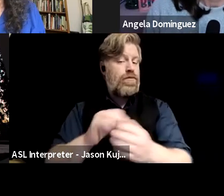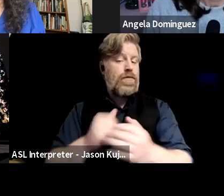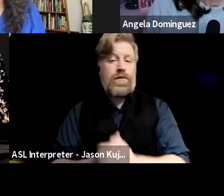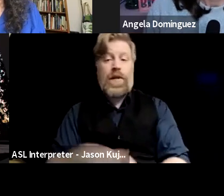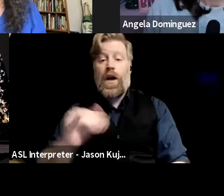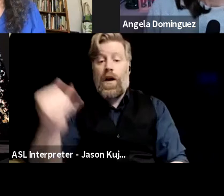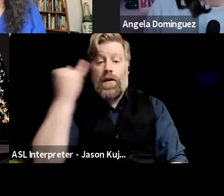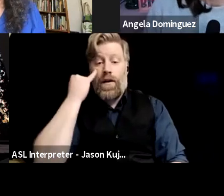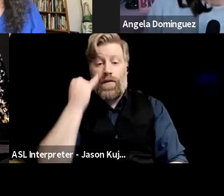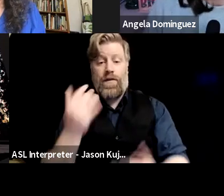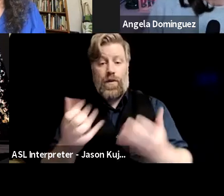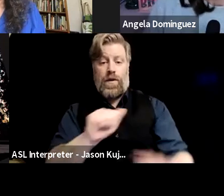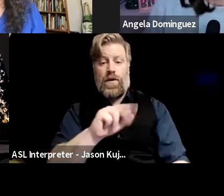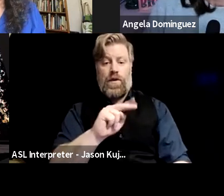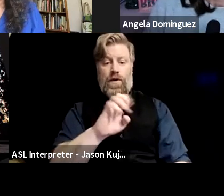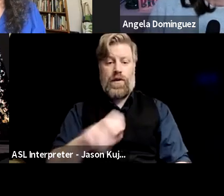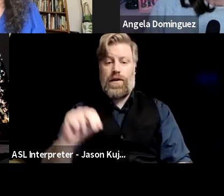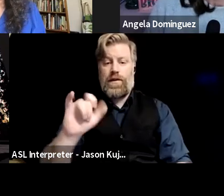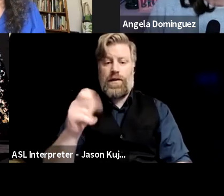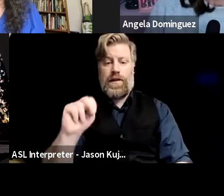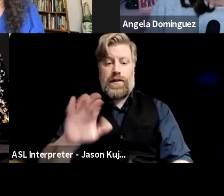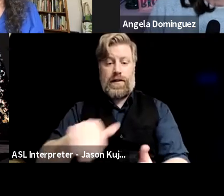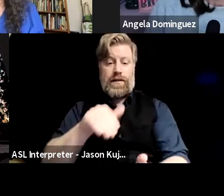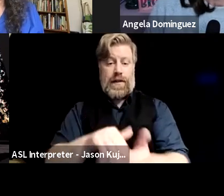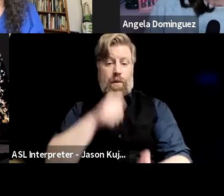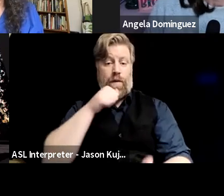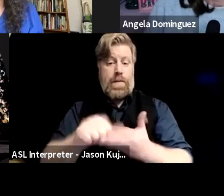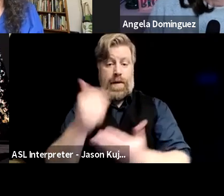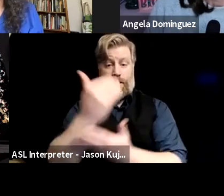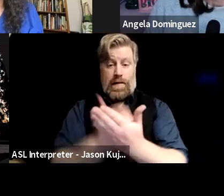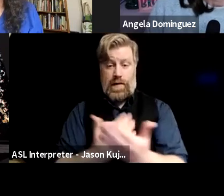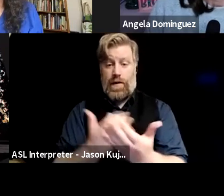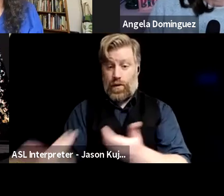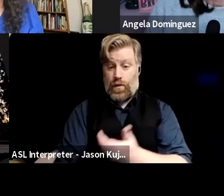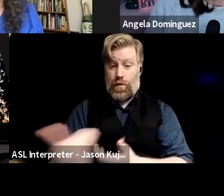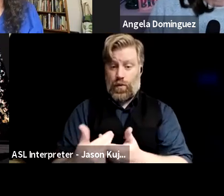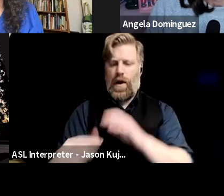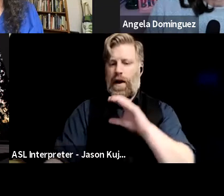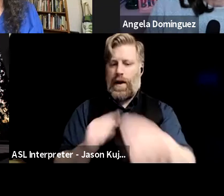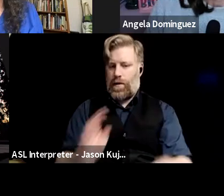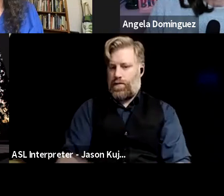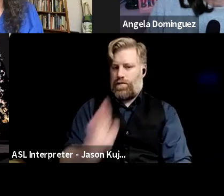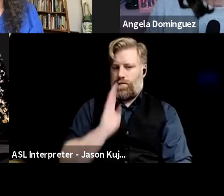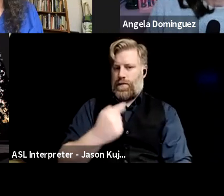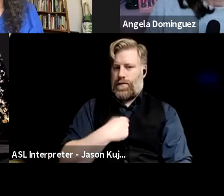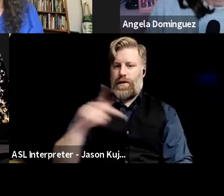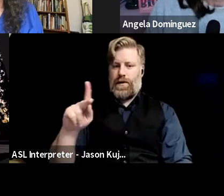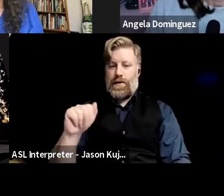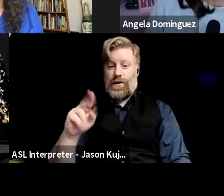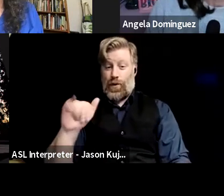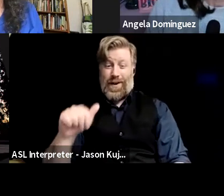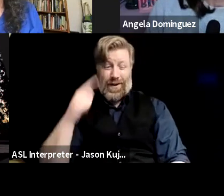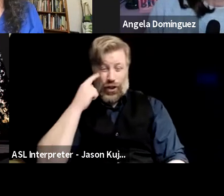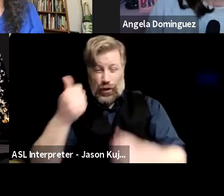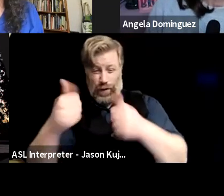like to be added to the Arnie Nixon center mailing list, you can send an email directly to me, which thanks Karina. She just put in the chat for